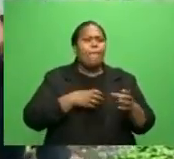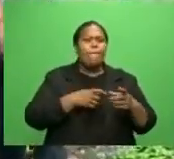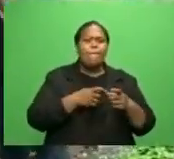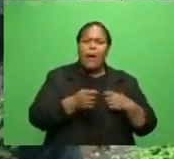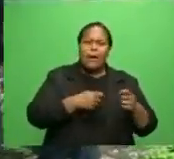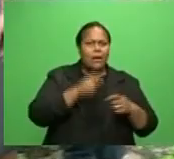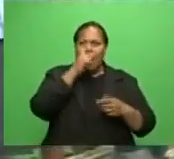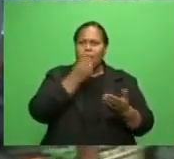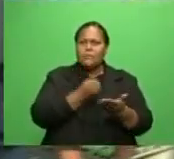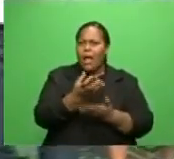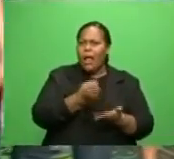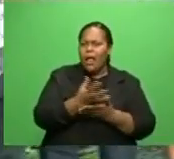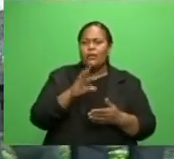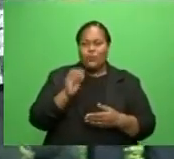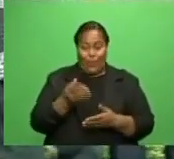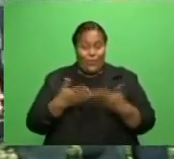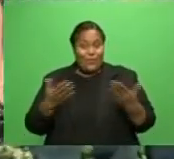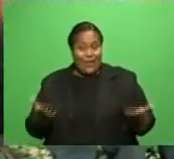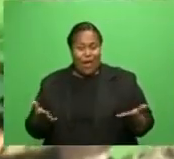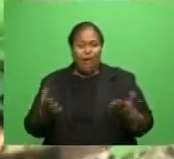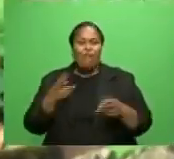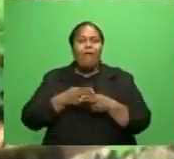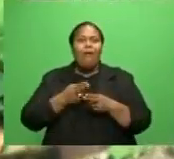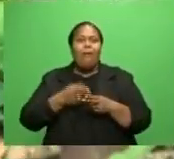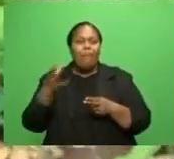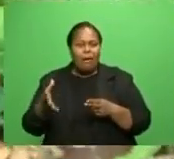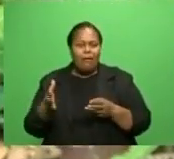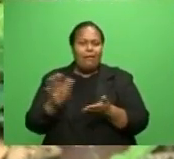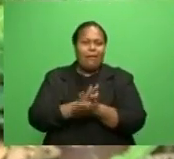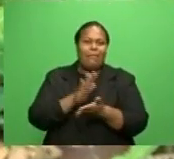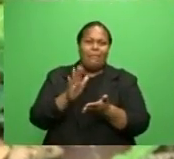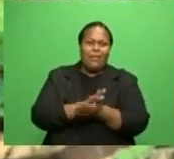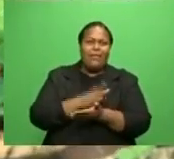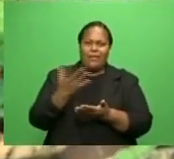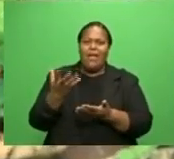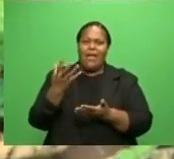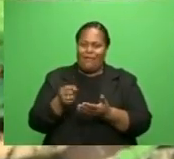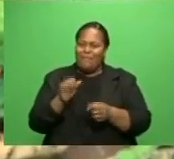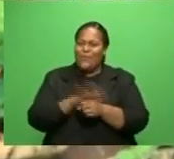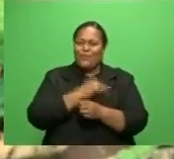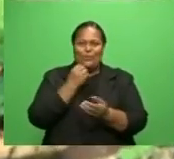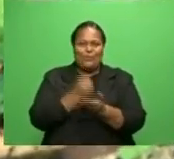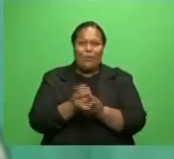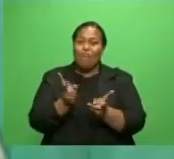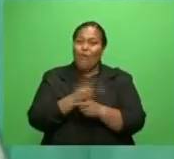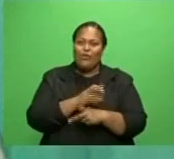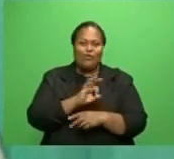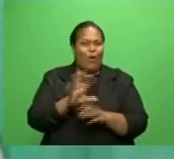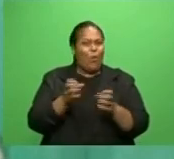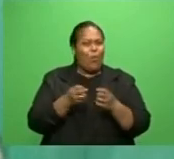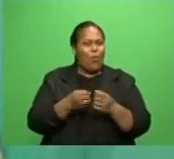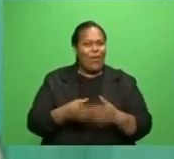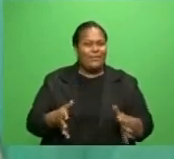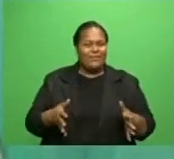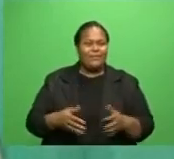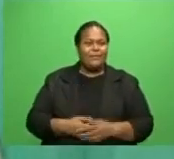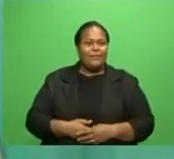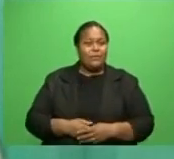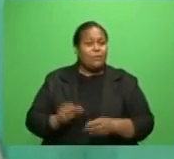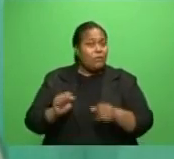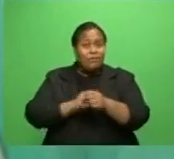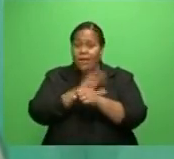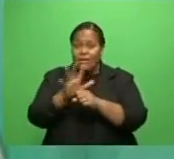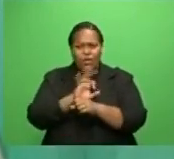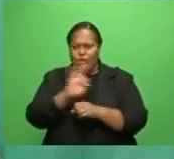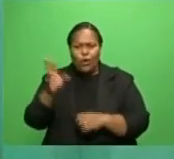the ministry is contracting farmers as it will ensure their produce don't go to waste. This COVID-19 shouldn't be a reason for